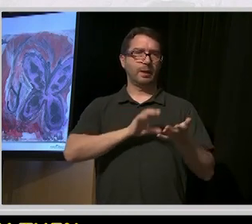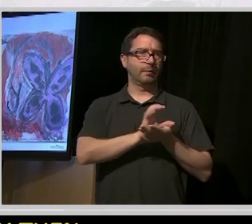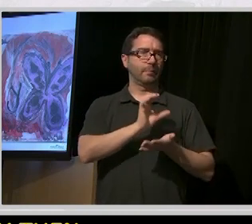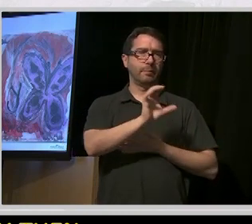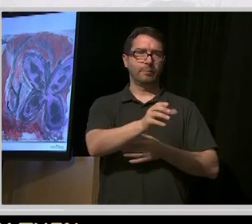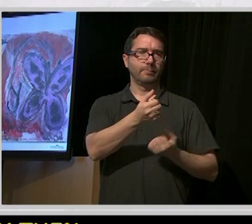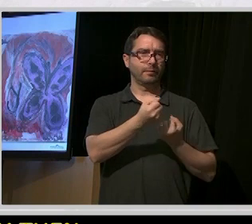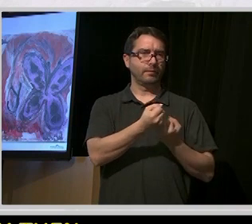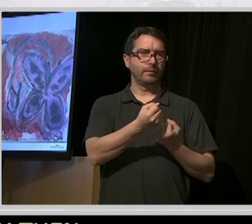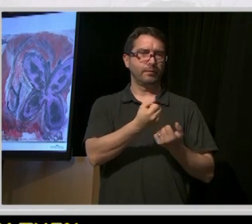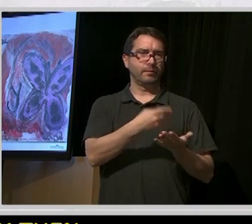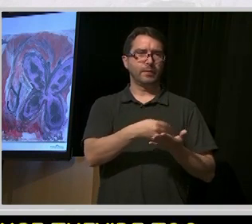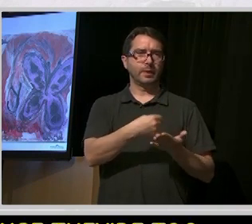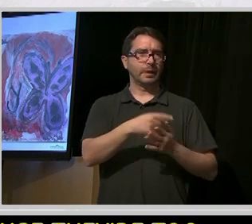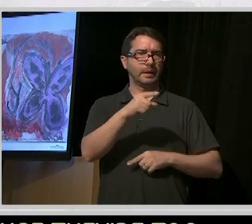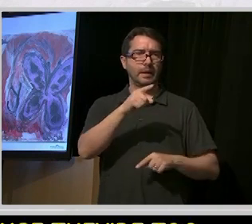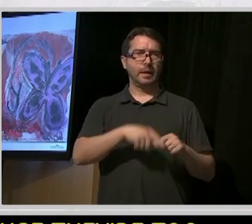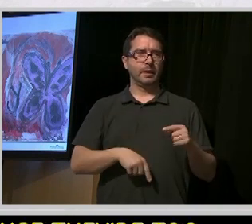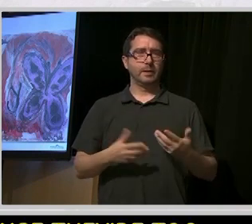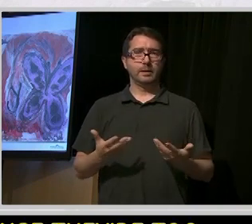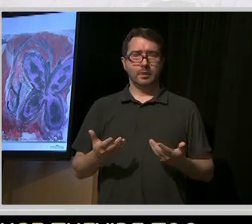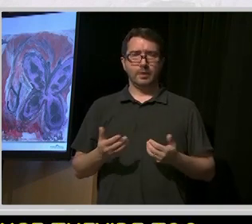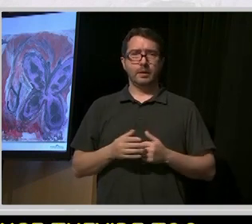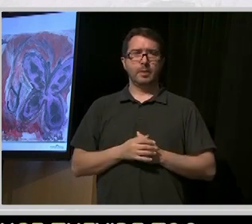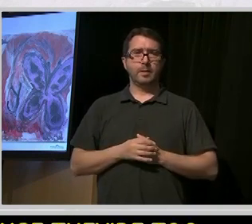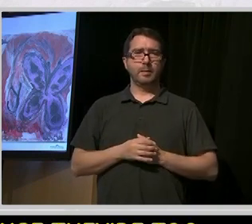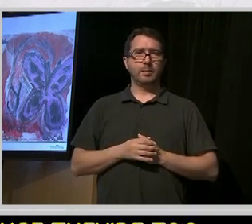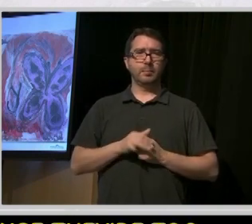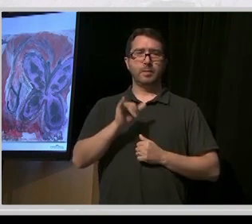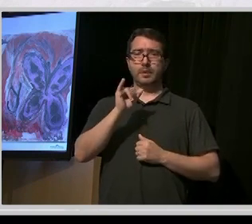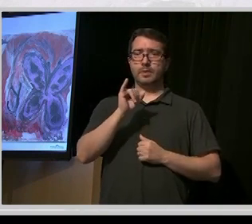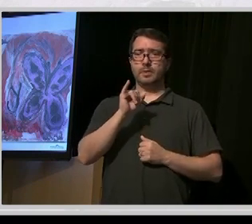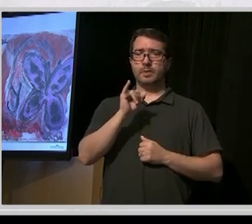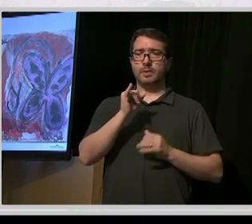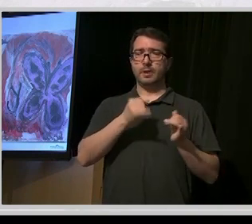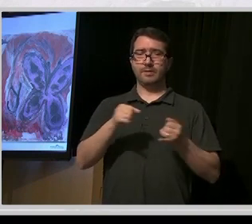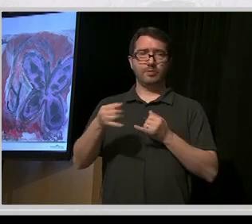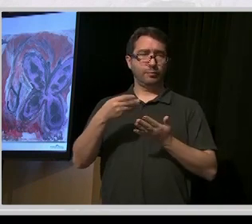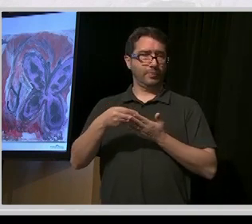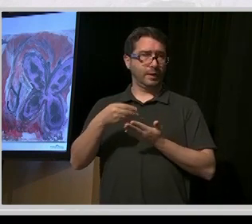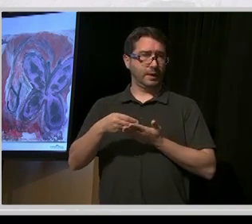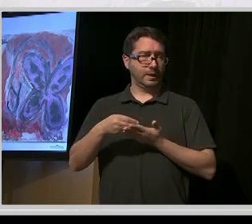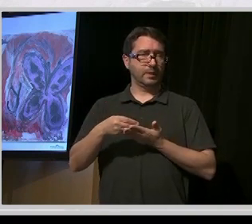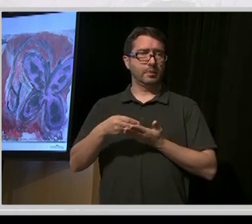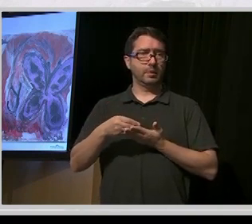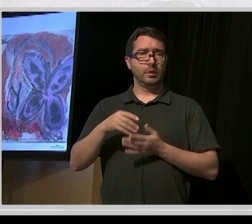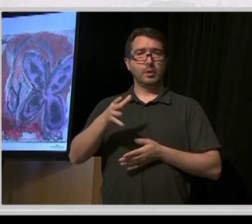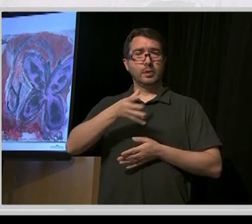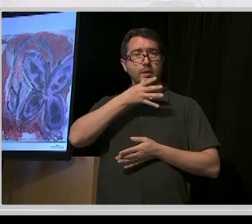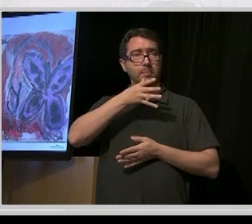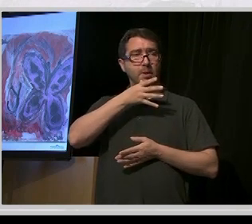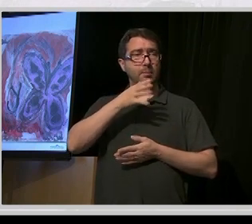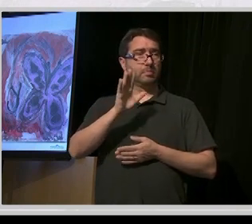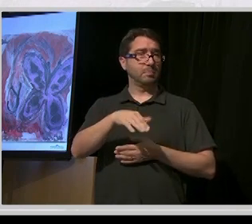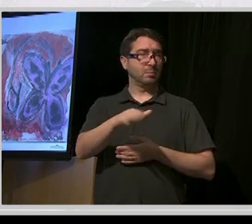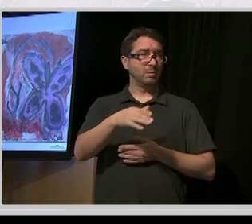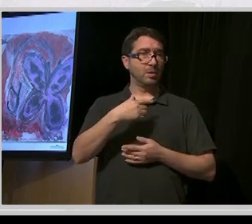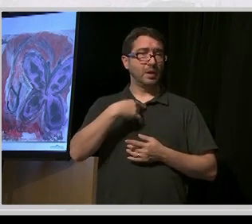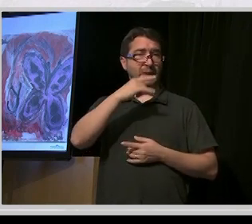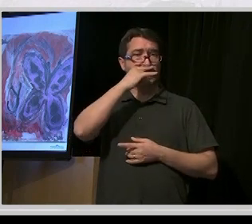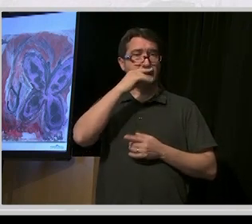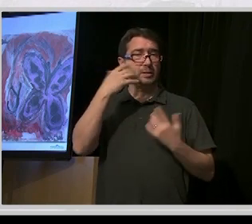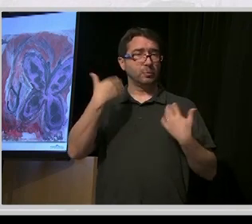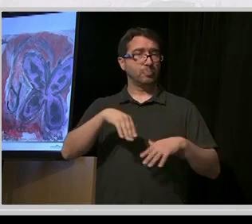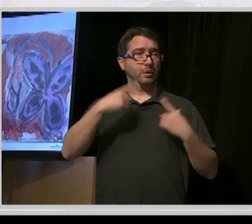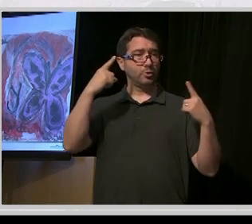And the origin of interested funding was as simple as a group of moms saying, well, if our kids are too complicated for that